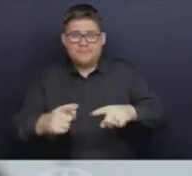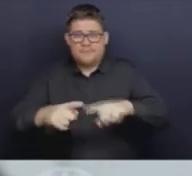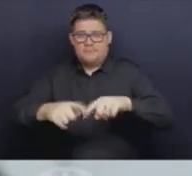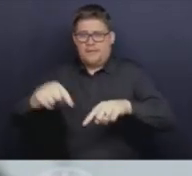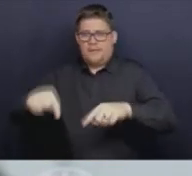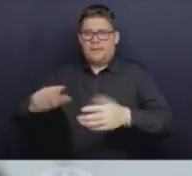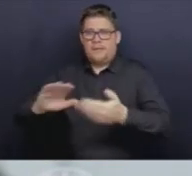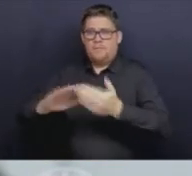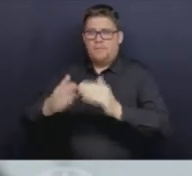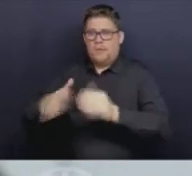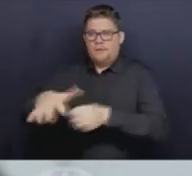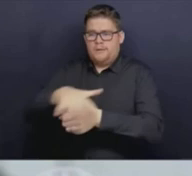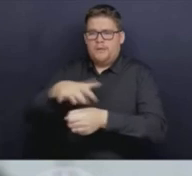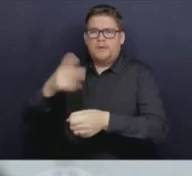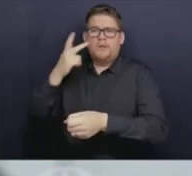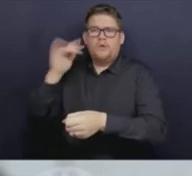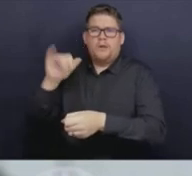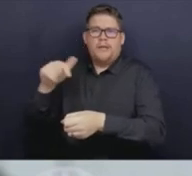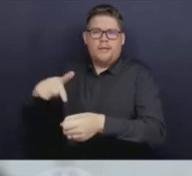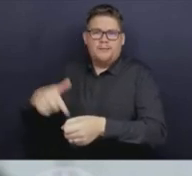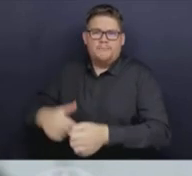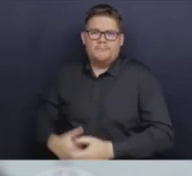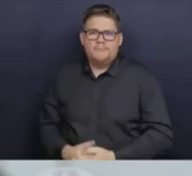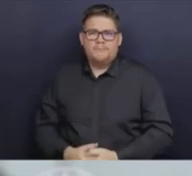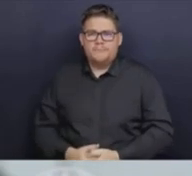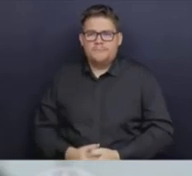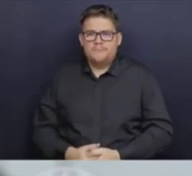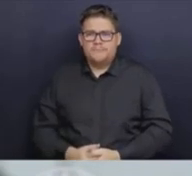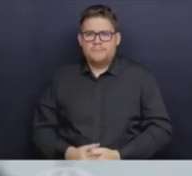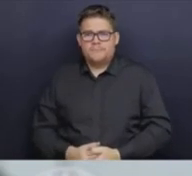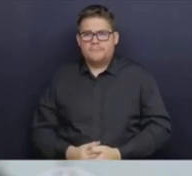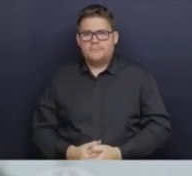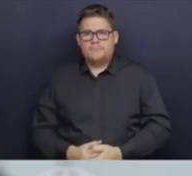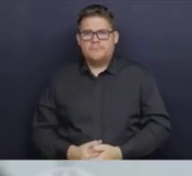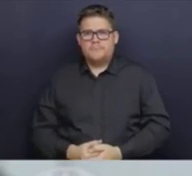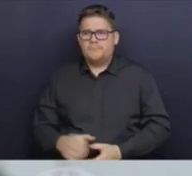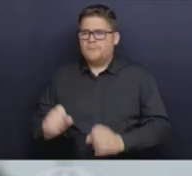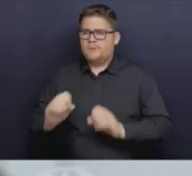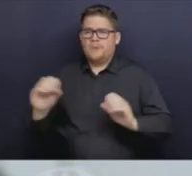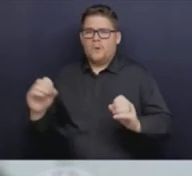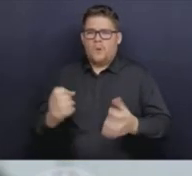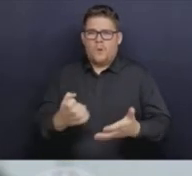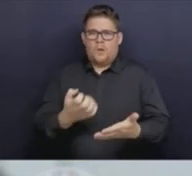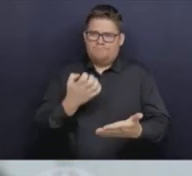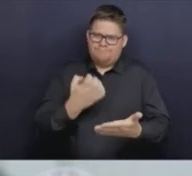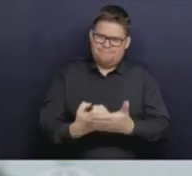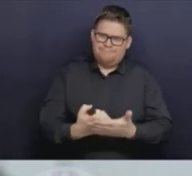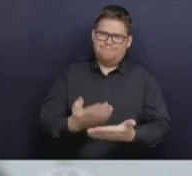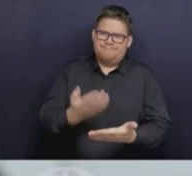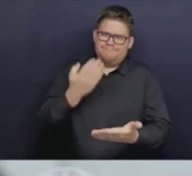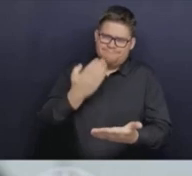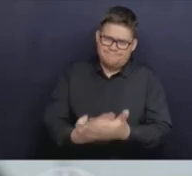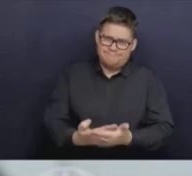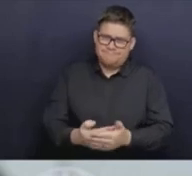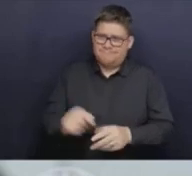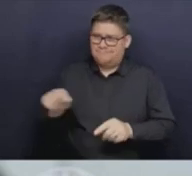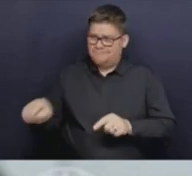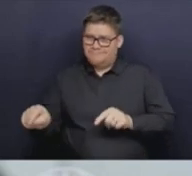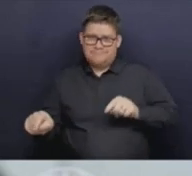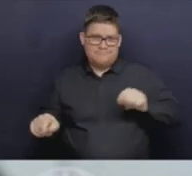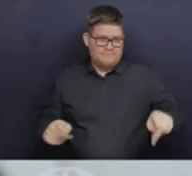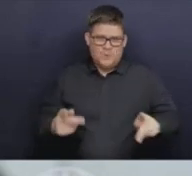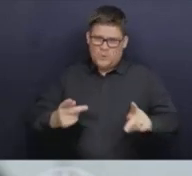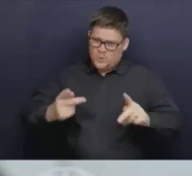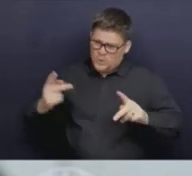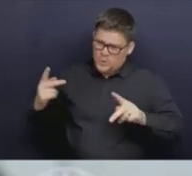And importantly, there is no evidence that this sub-variant is causing more severe illness. And there's very good evidence